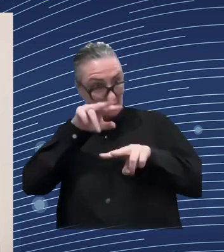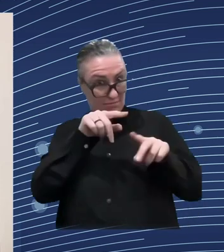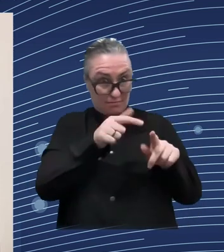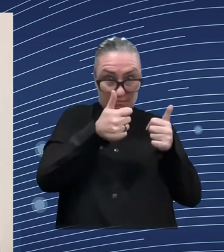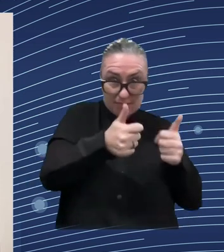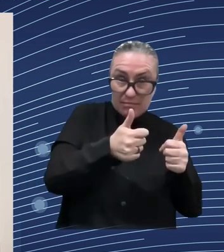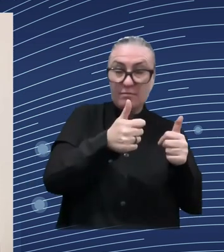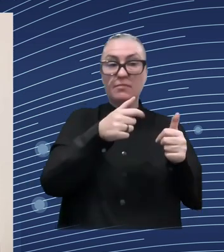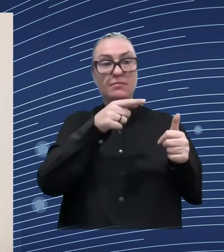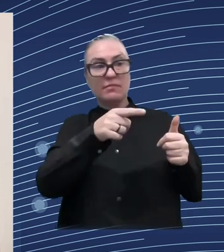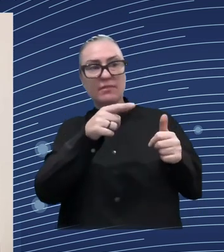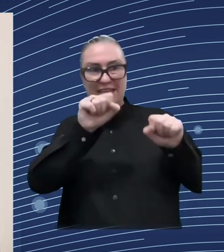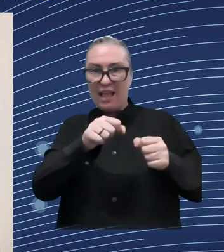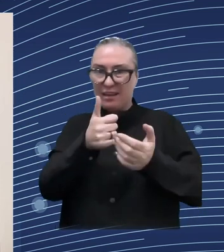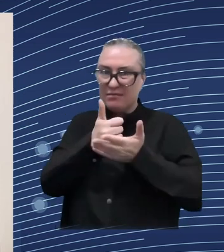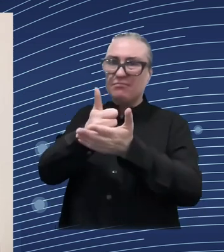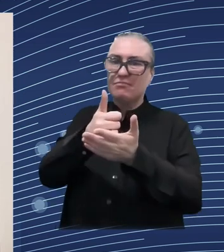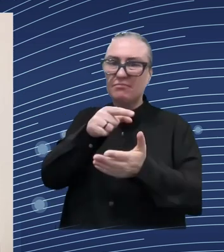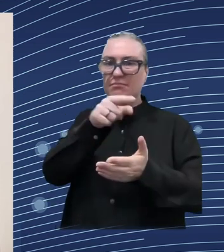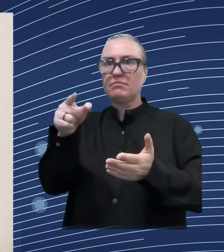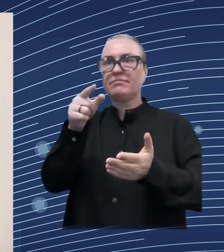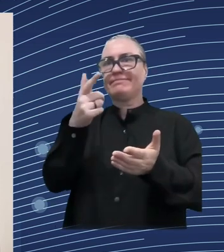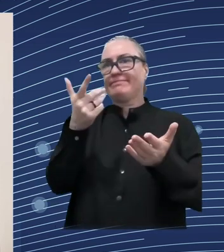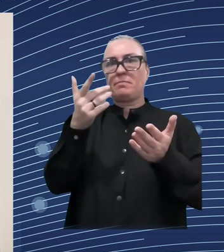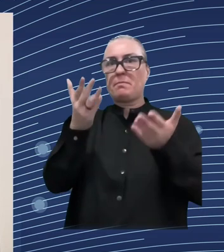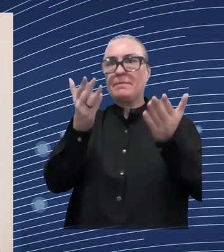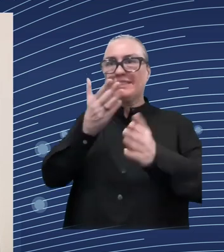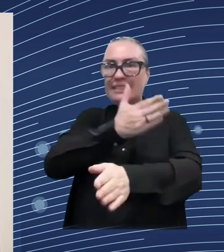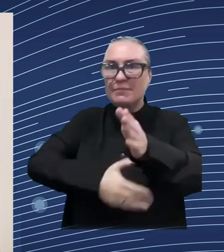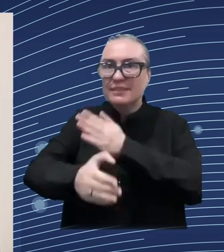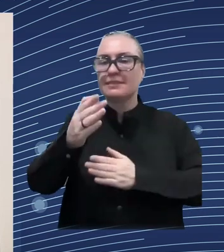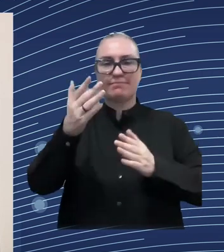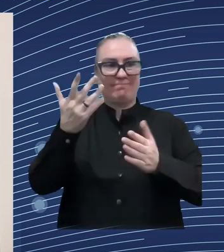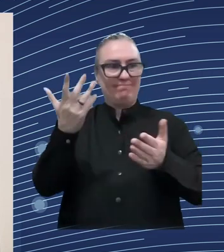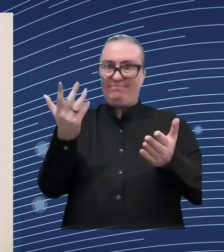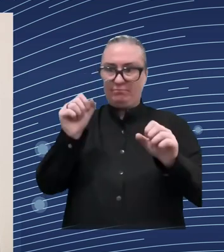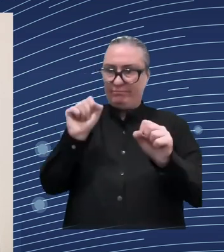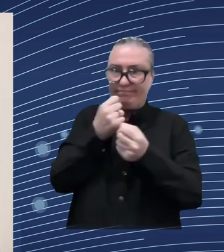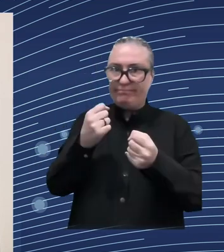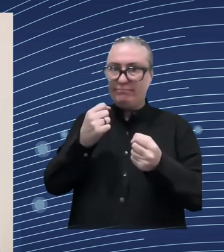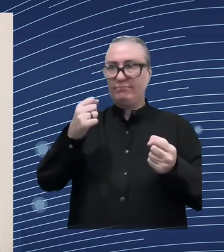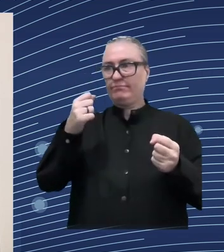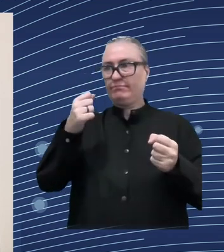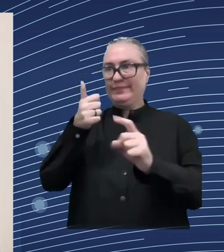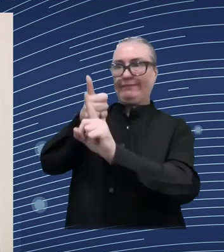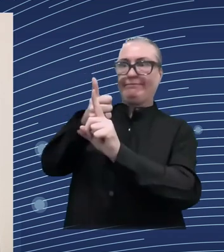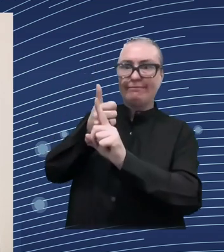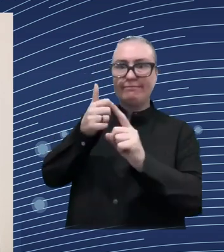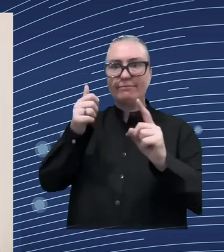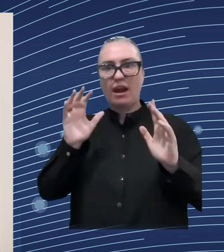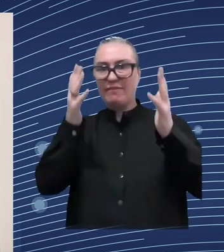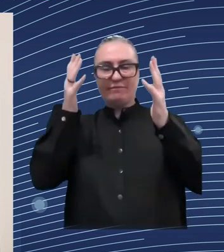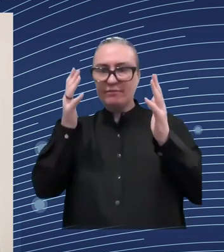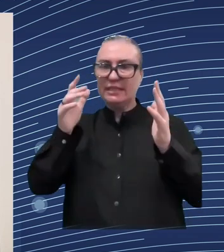the second aspect is that of education and training of service providers social workers prosthesis